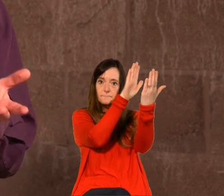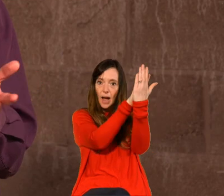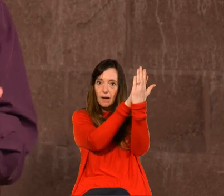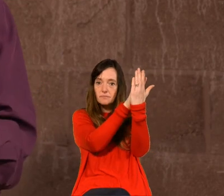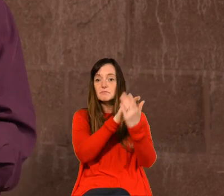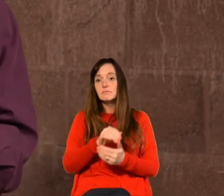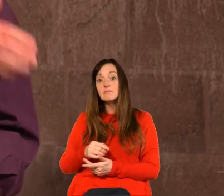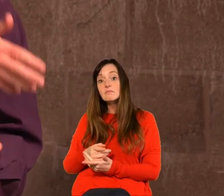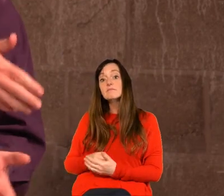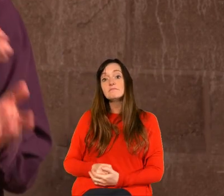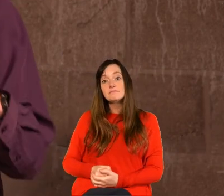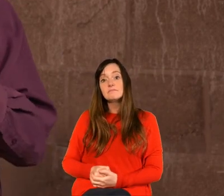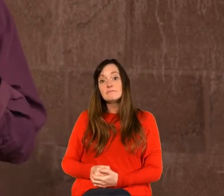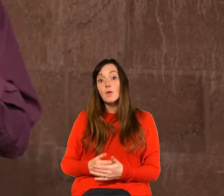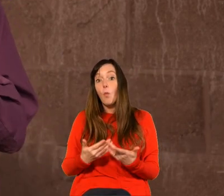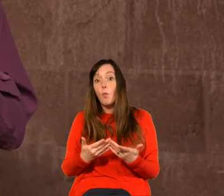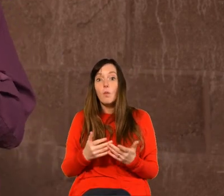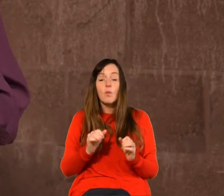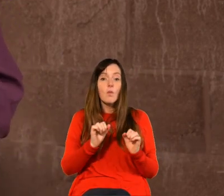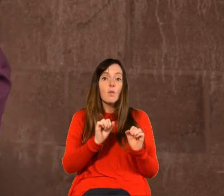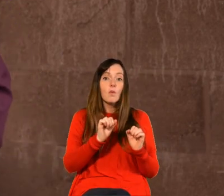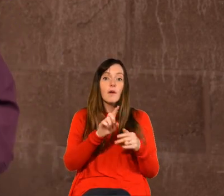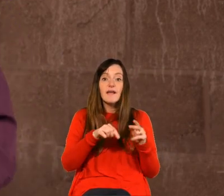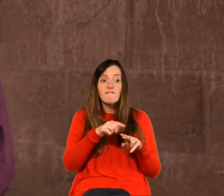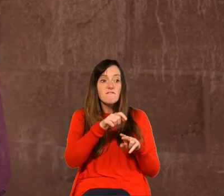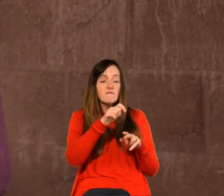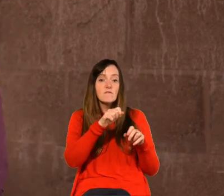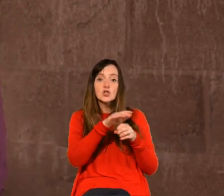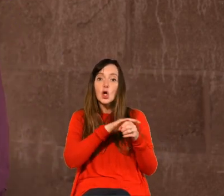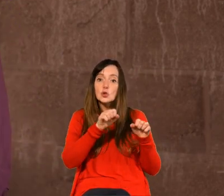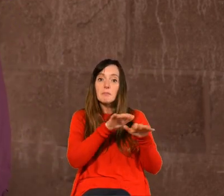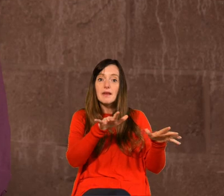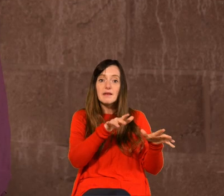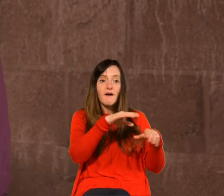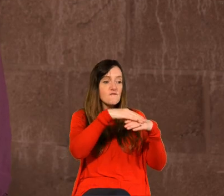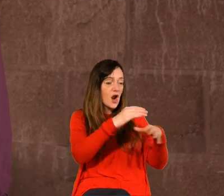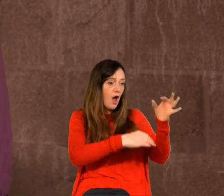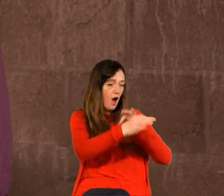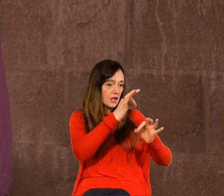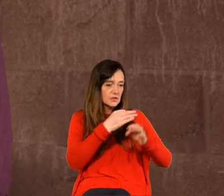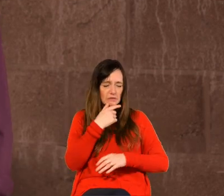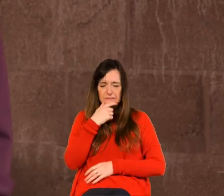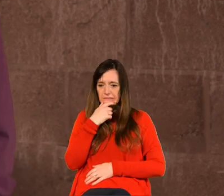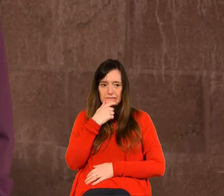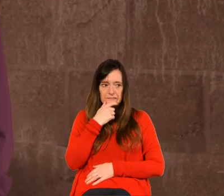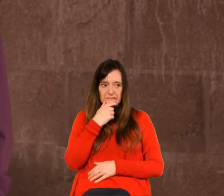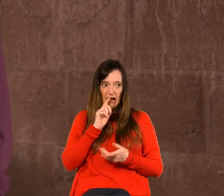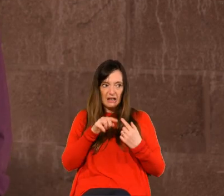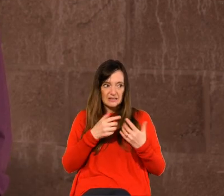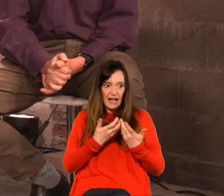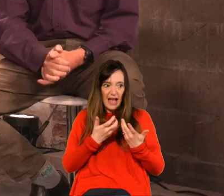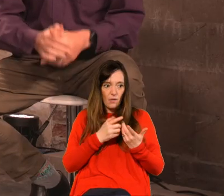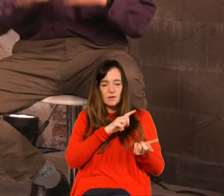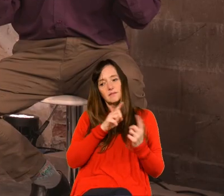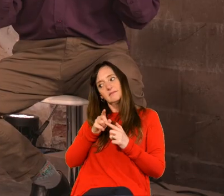can't answer there's probably another video that you could say well i think this might answer your question so christianity explored uh solar center for